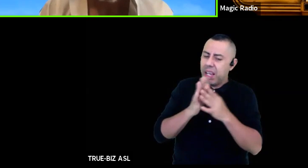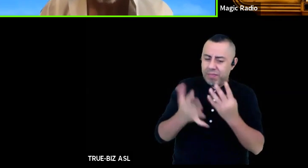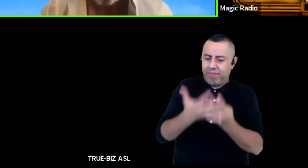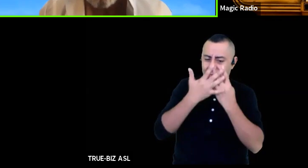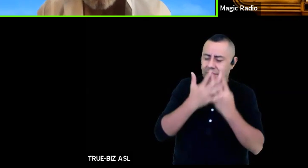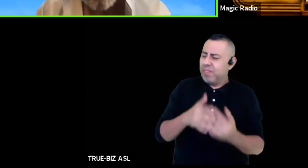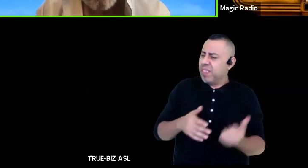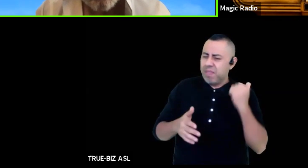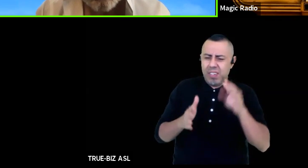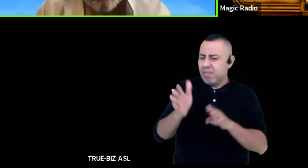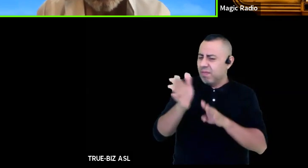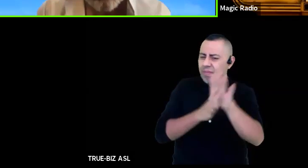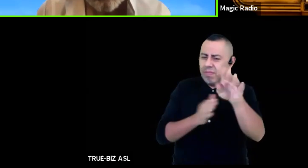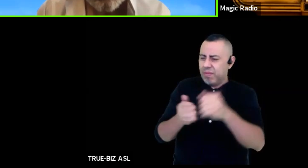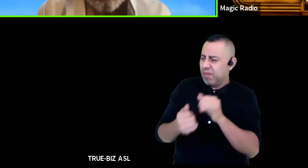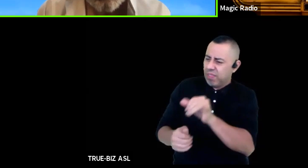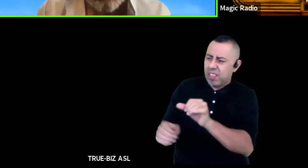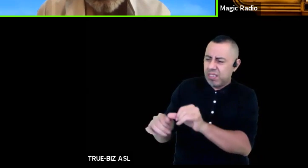that system